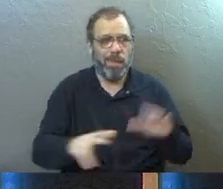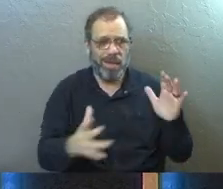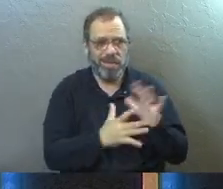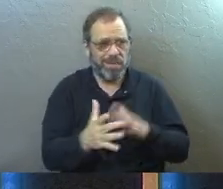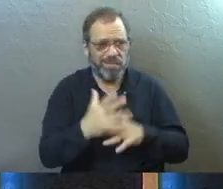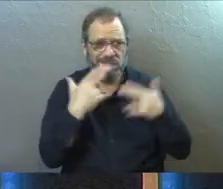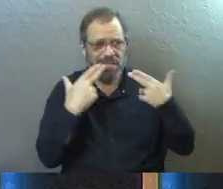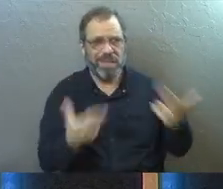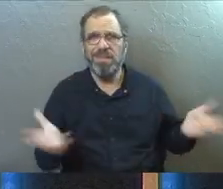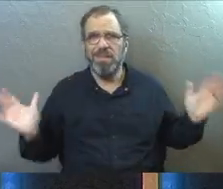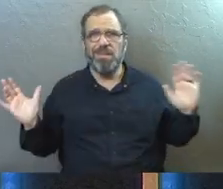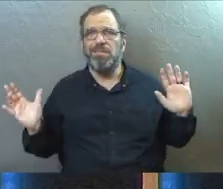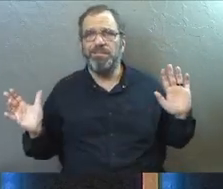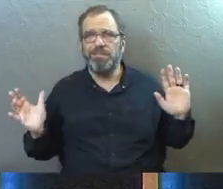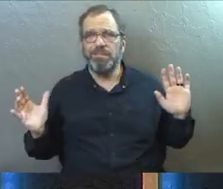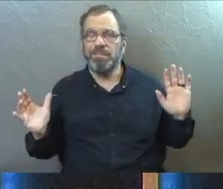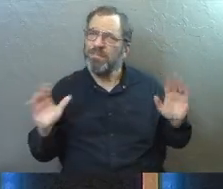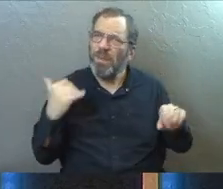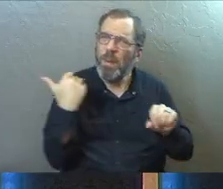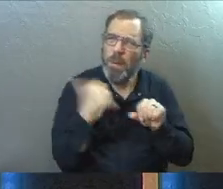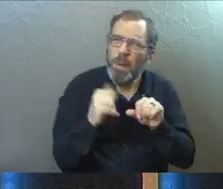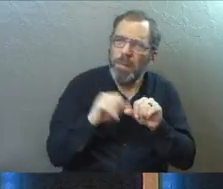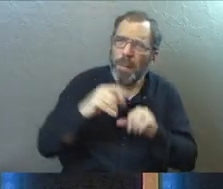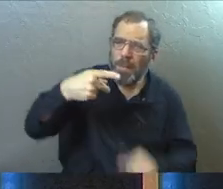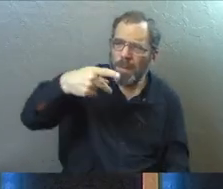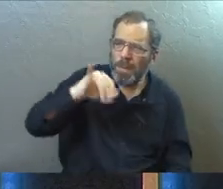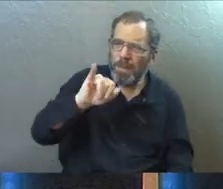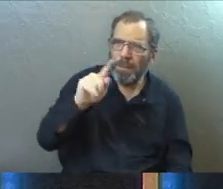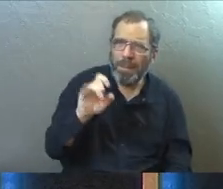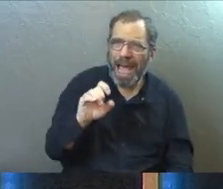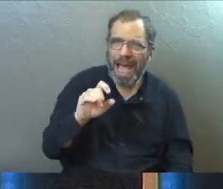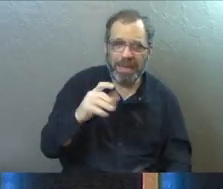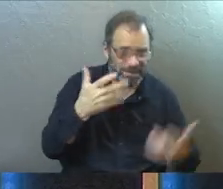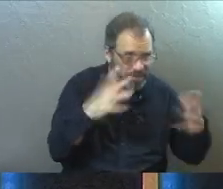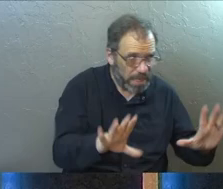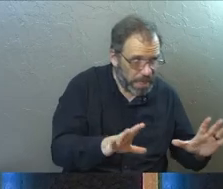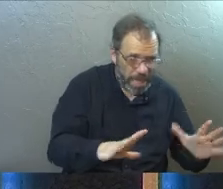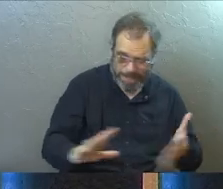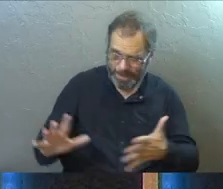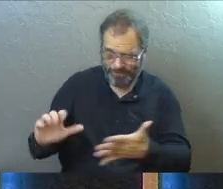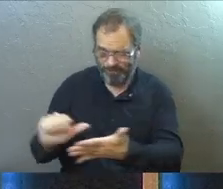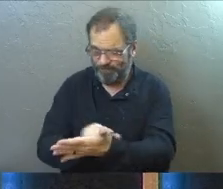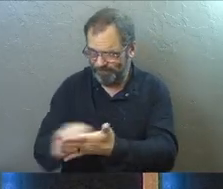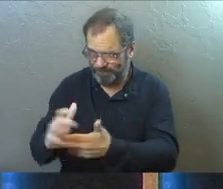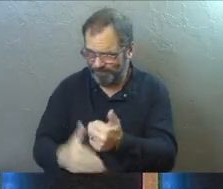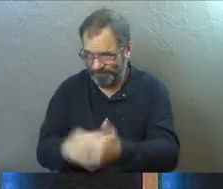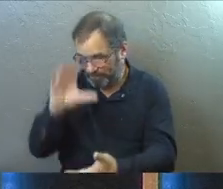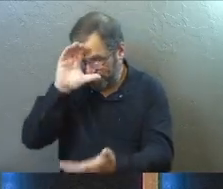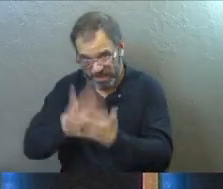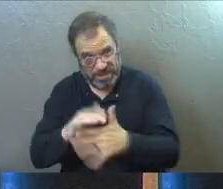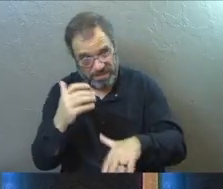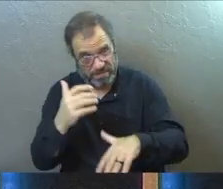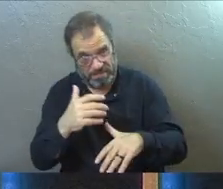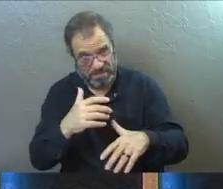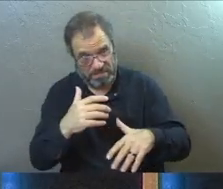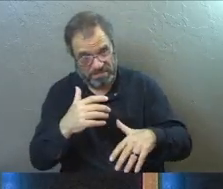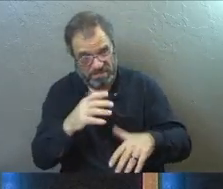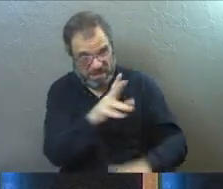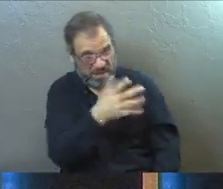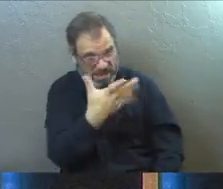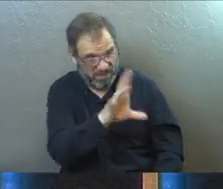actually guilty of what he was accused of. Do you remember when Pilate washed his hands of Jesus and said, I don't actually believe this guy's guilty.